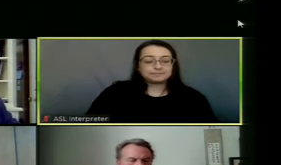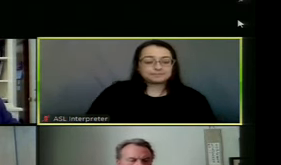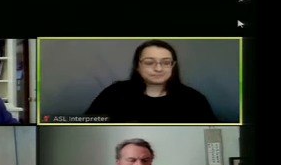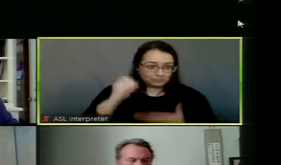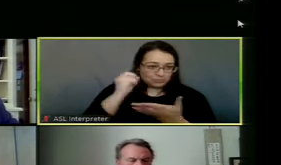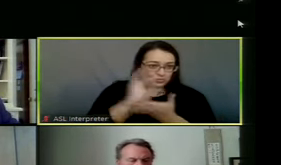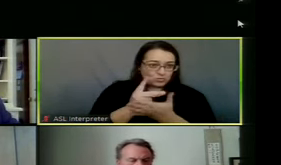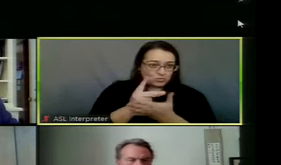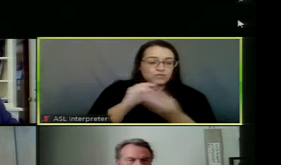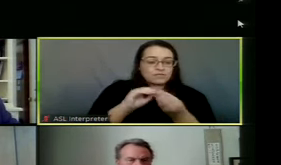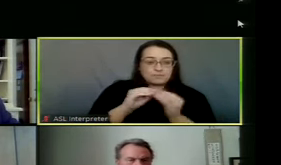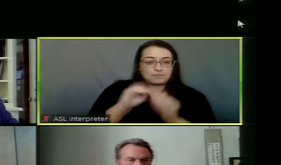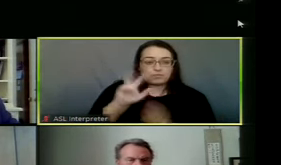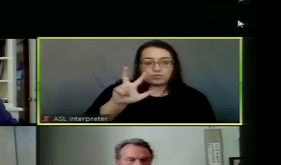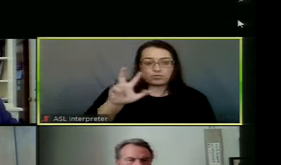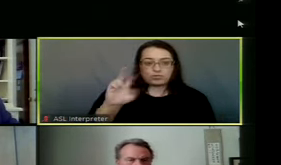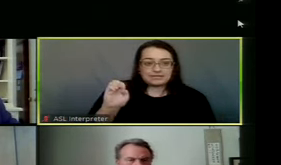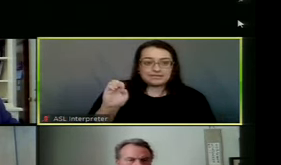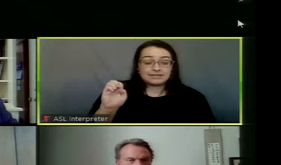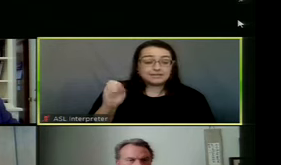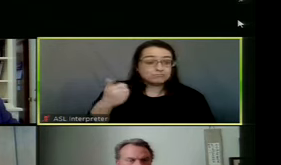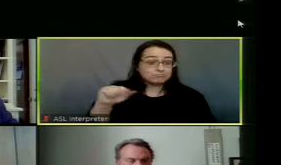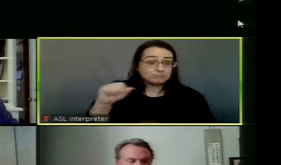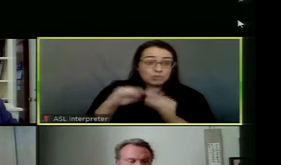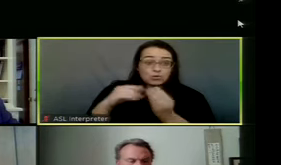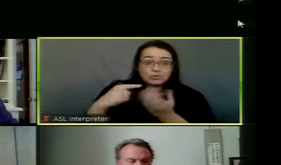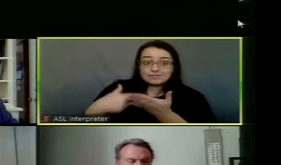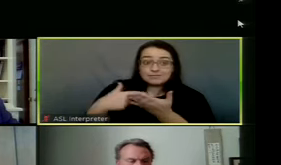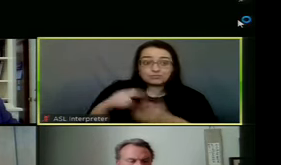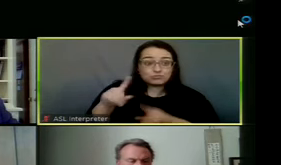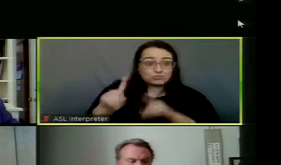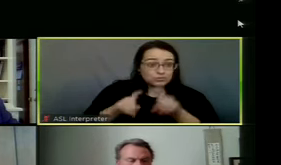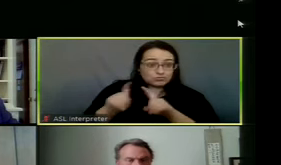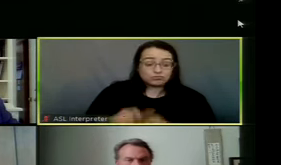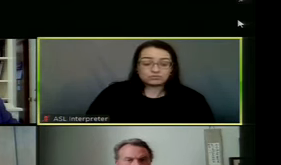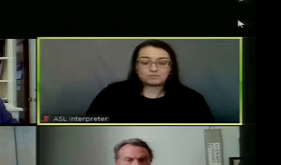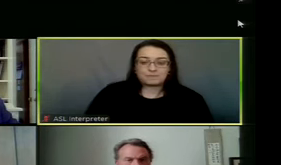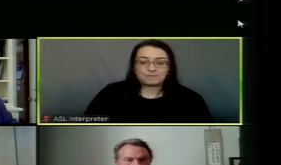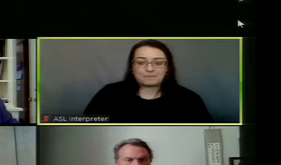to approve Item 3E. Any discussion or questions on the motion?